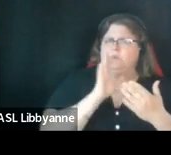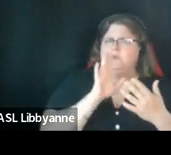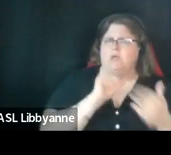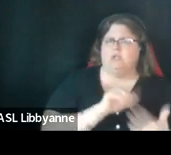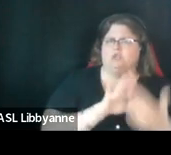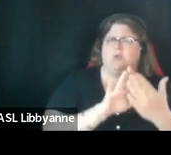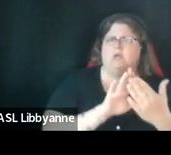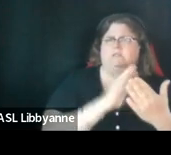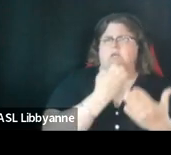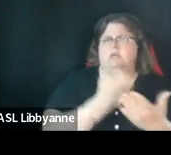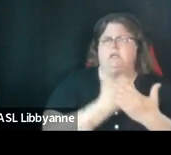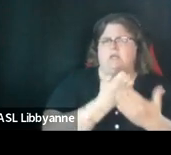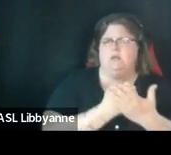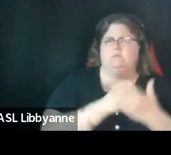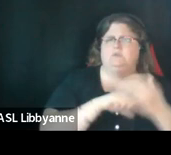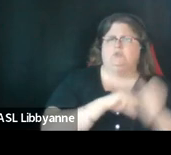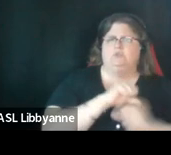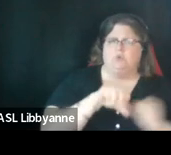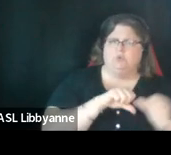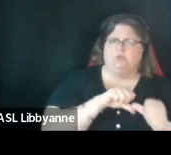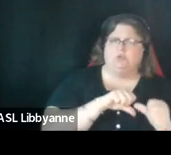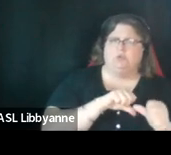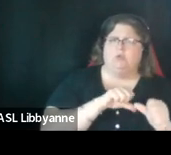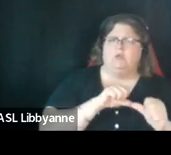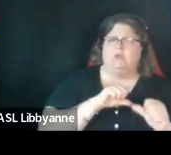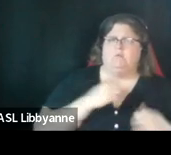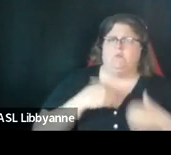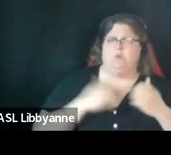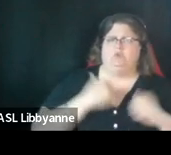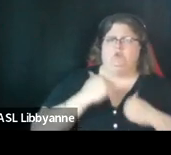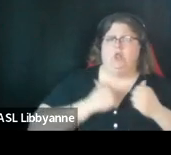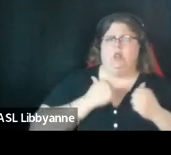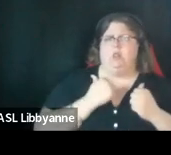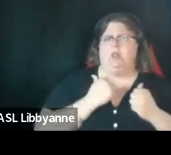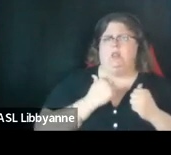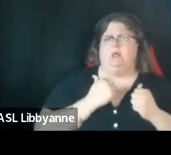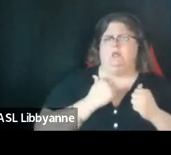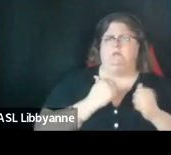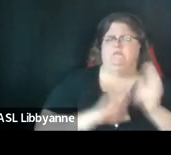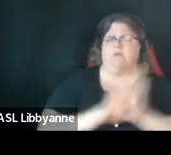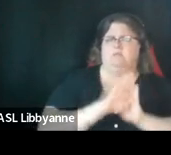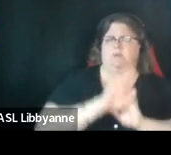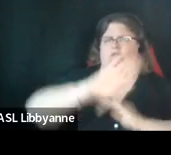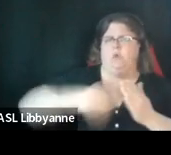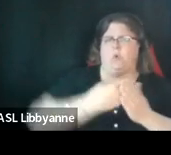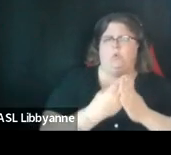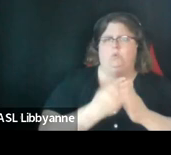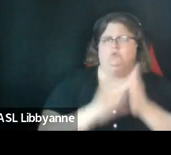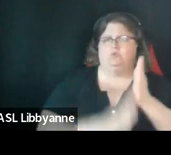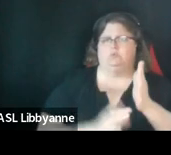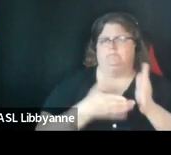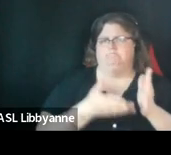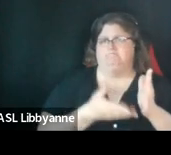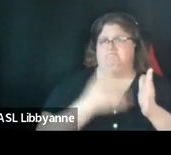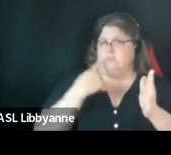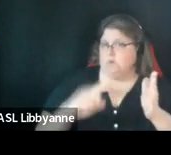economic socio-emotional and physical development of the whole child does that work i think so okay cool